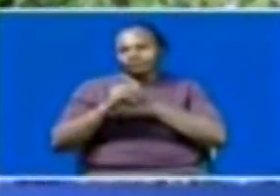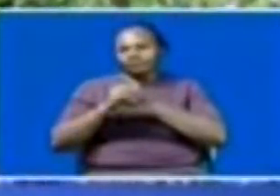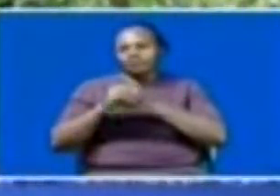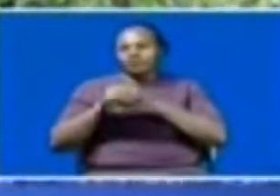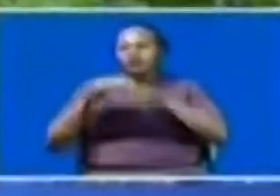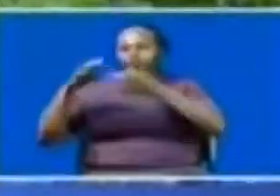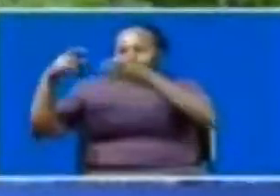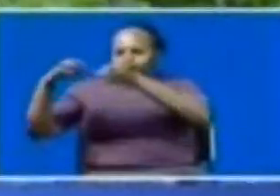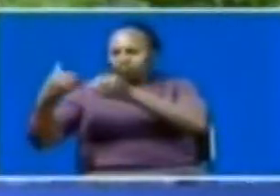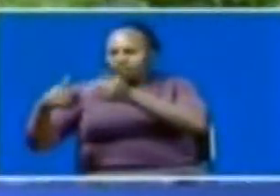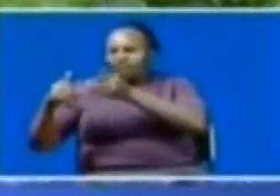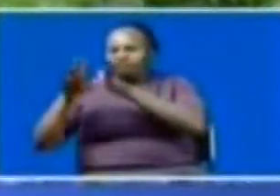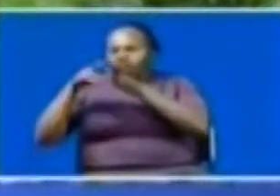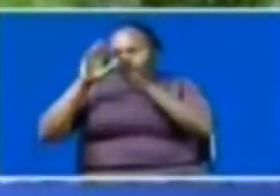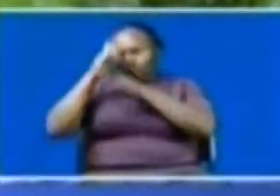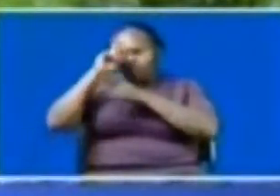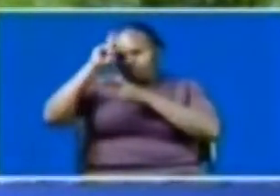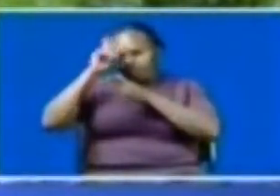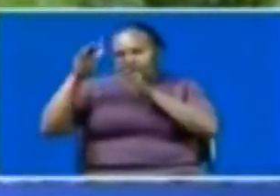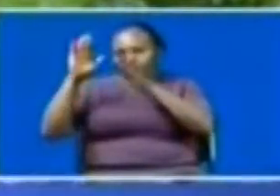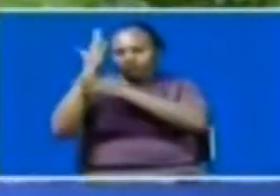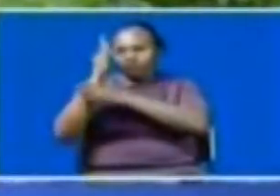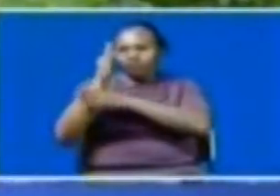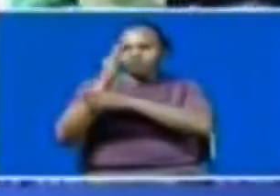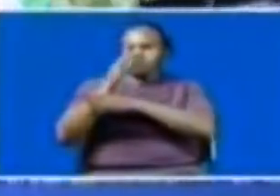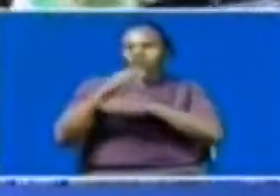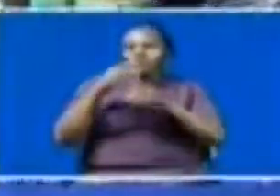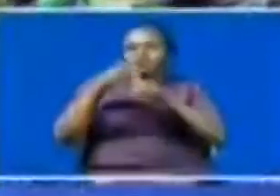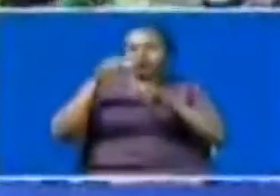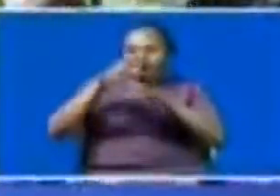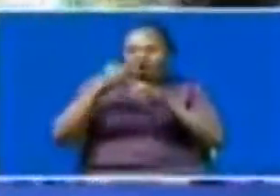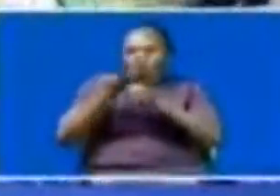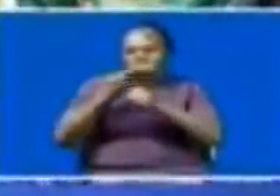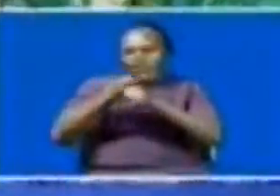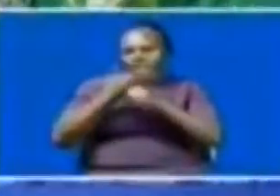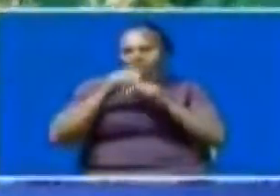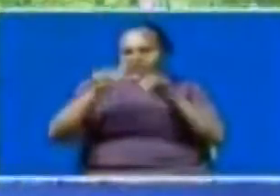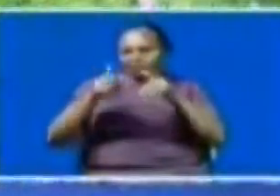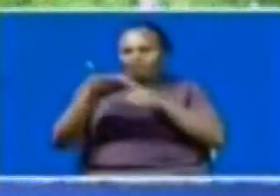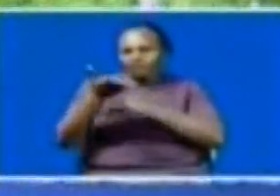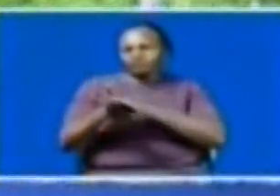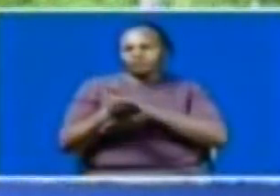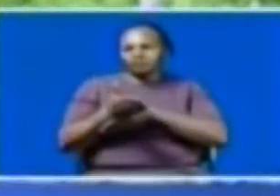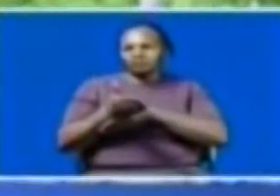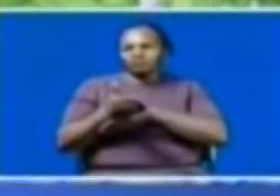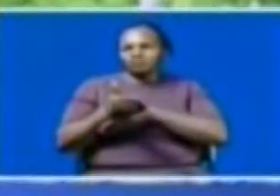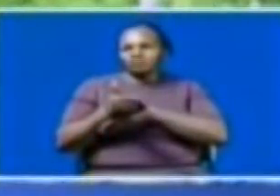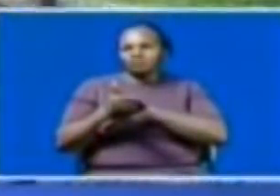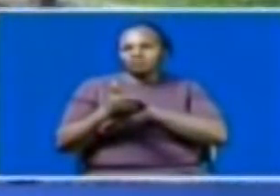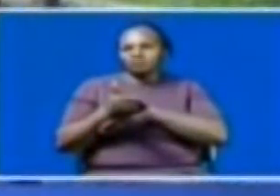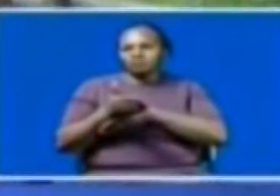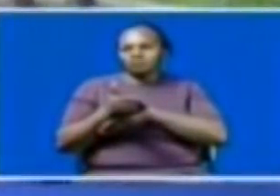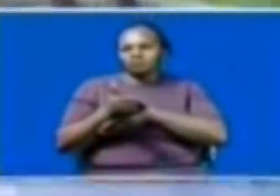Adjacent to the forest is what appears to be farms with Irish potato crop. Ruth Njoki farms here. Tunalima viyazi